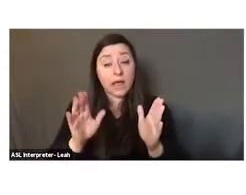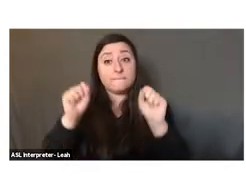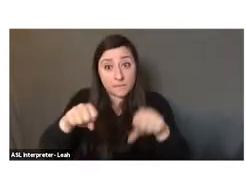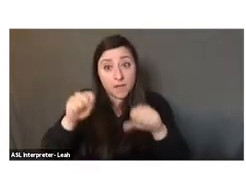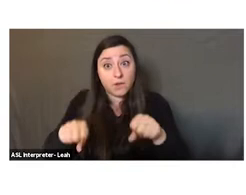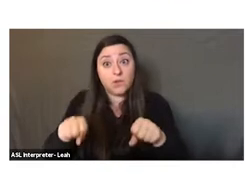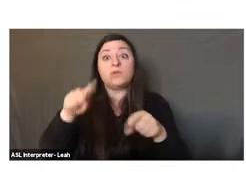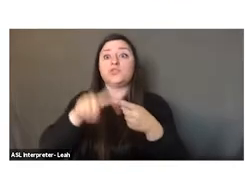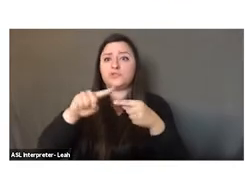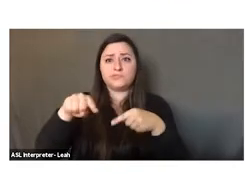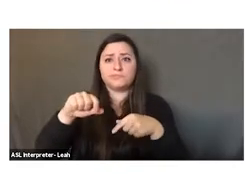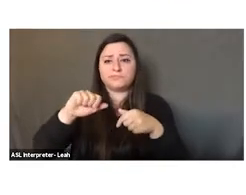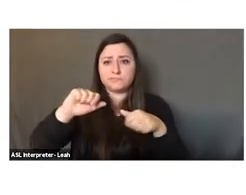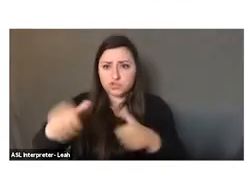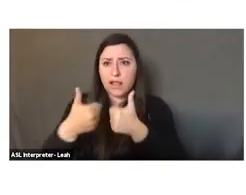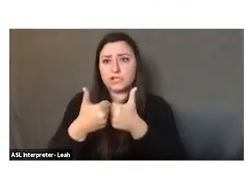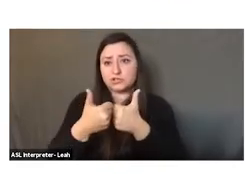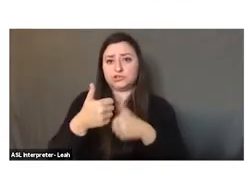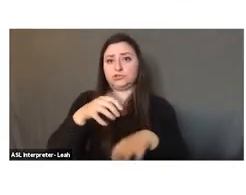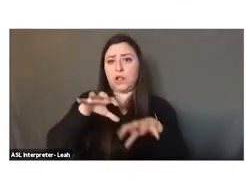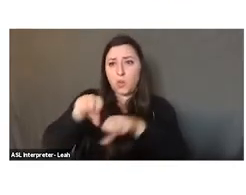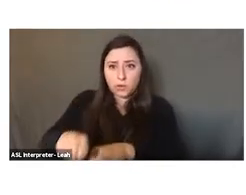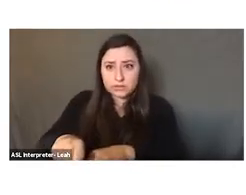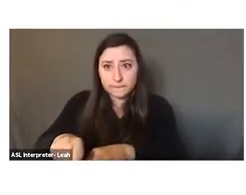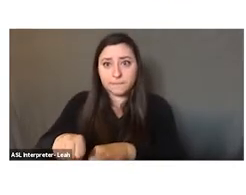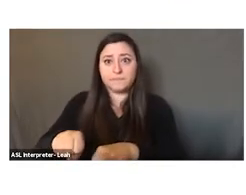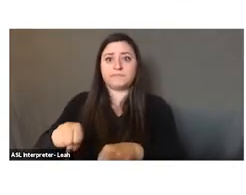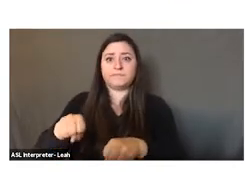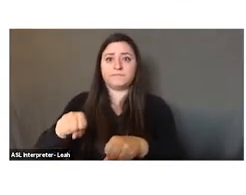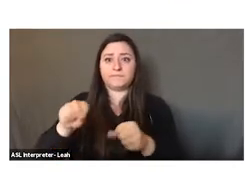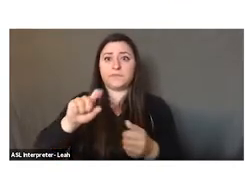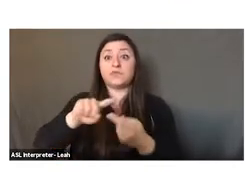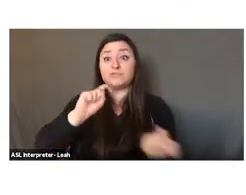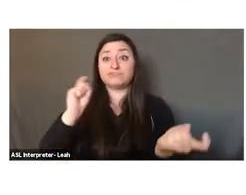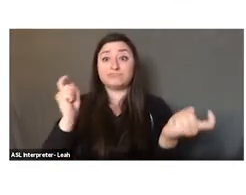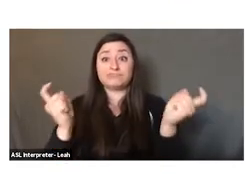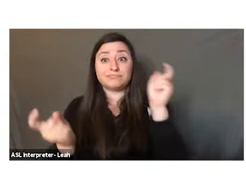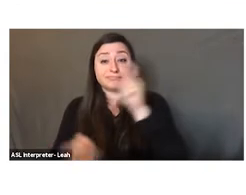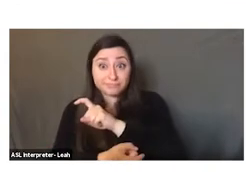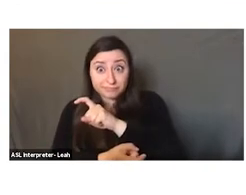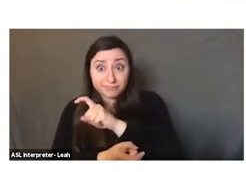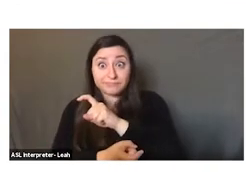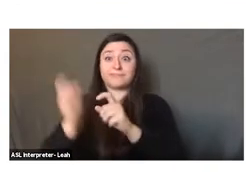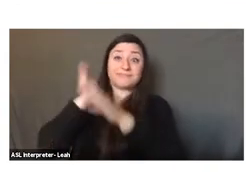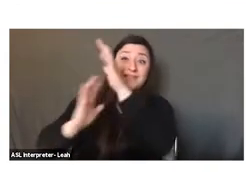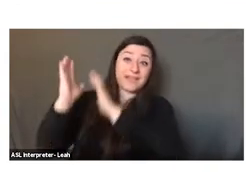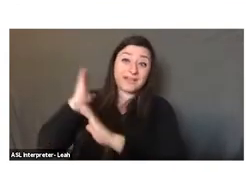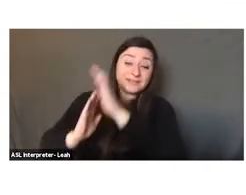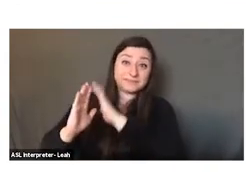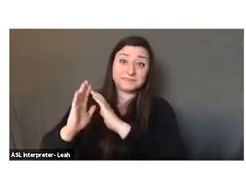to counter the impacts of colonialism to actually turn the impacts of neo-colonialism and exploitation